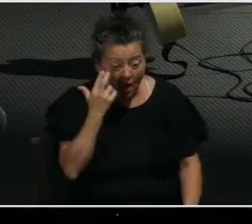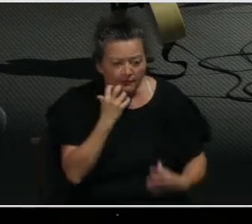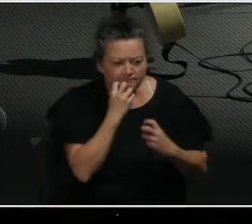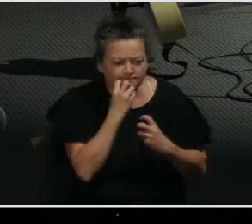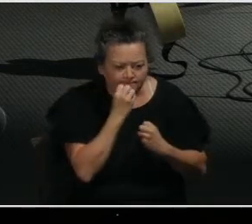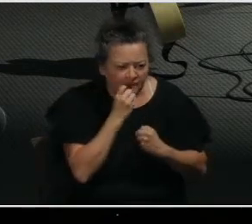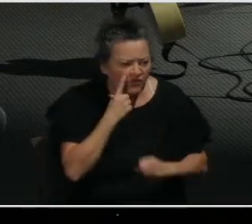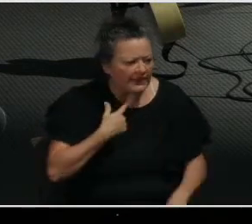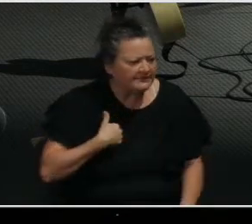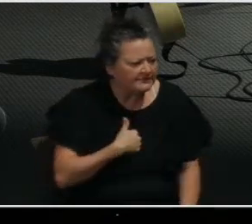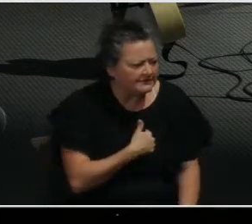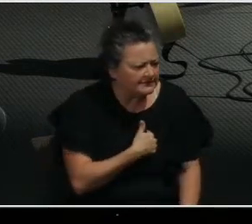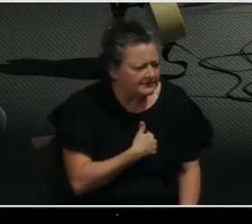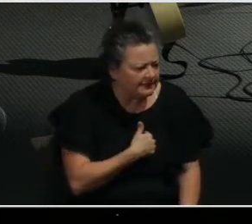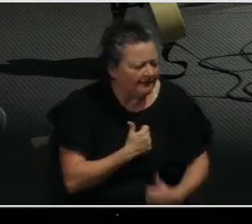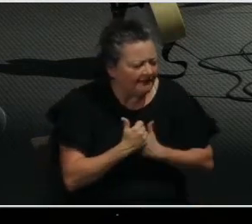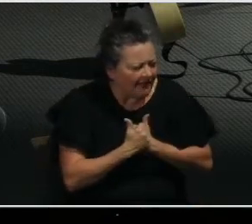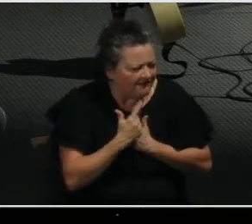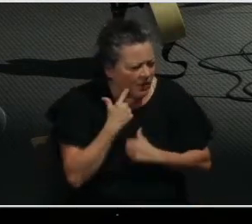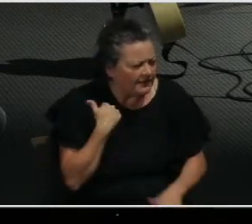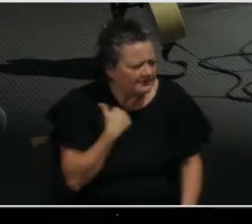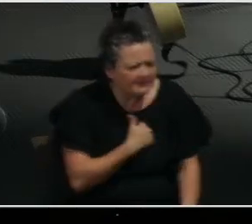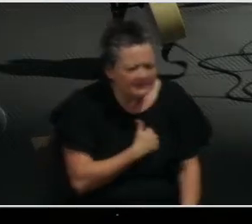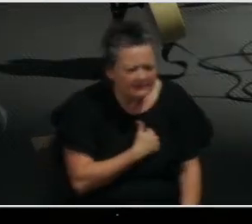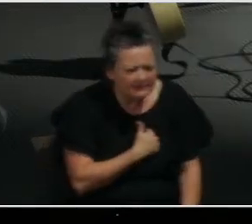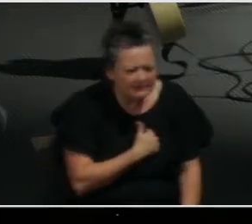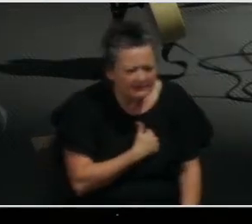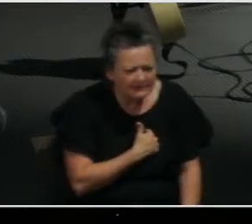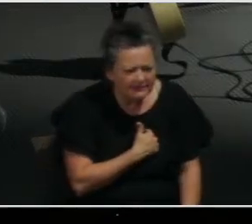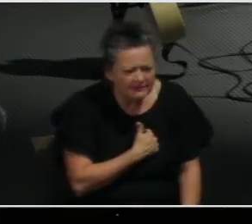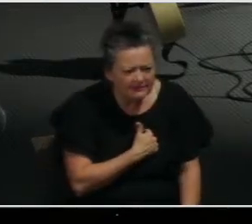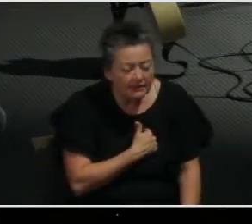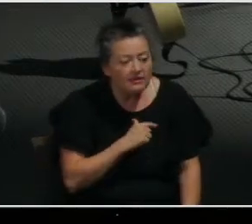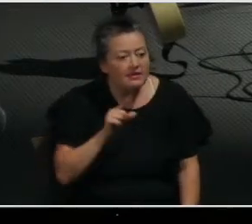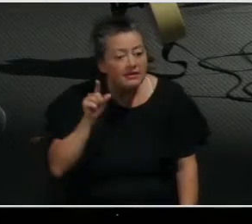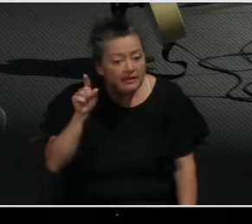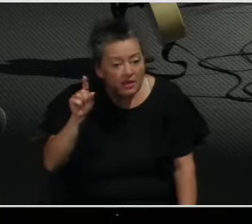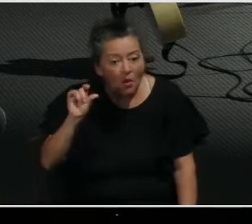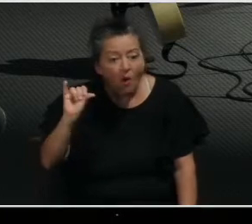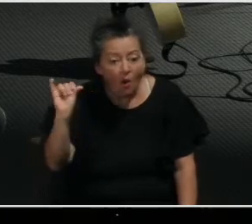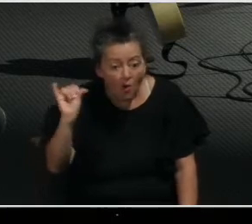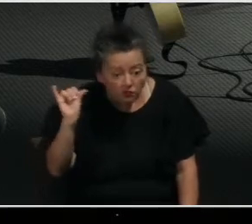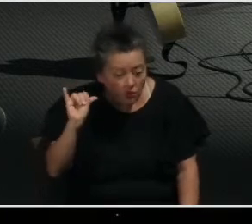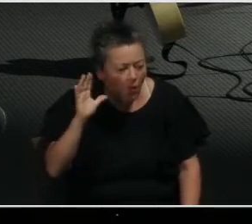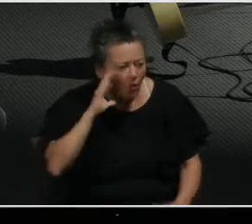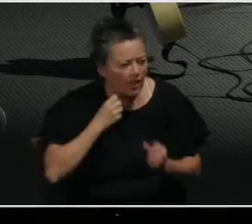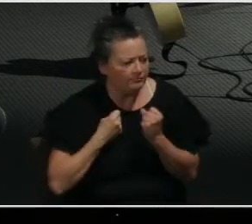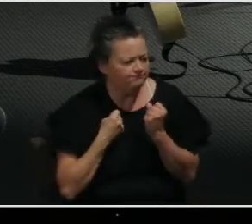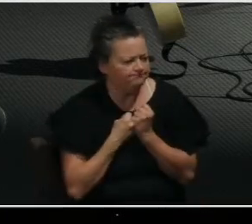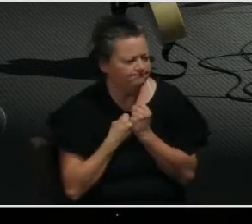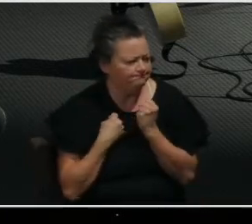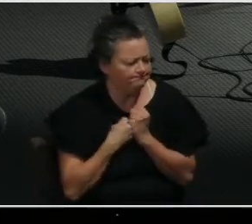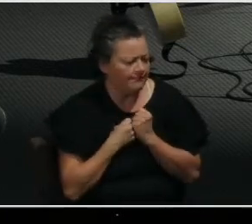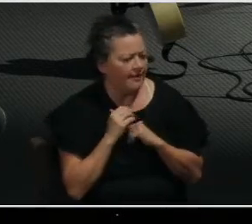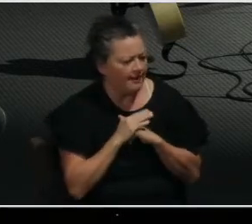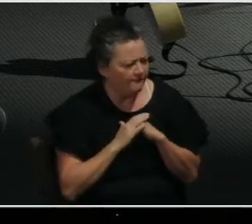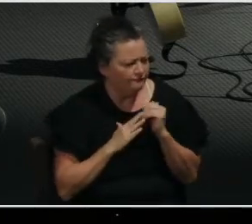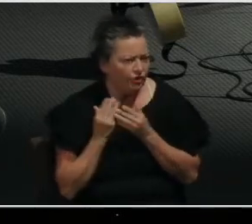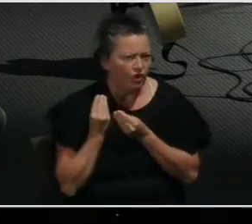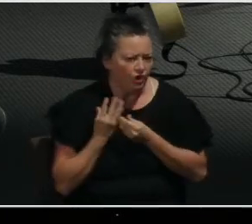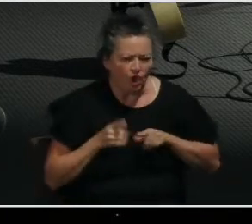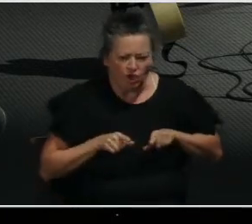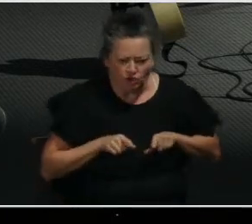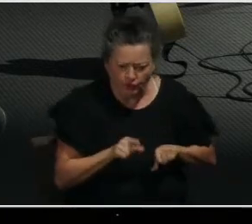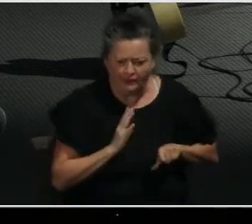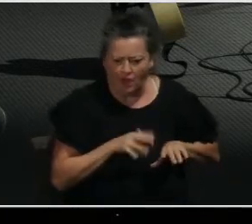God also comforts us in our losses. So such knowledge of God